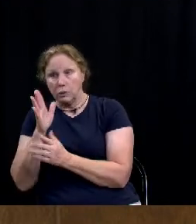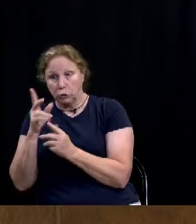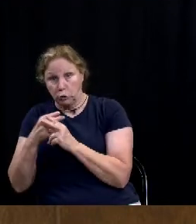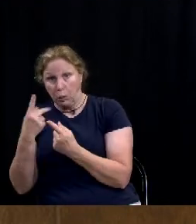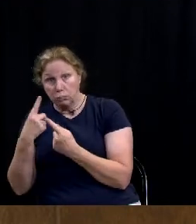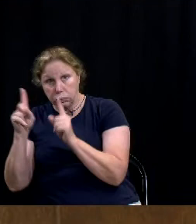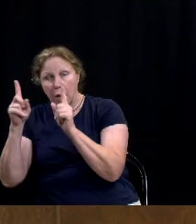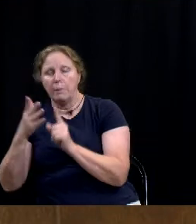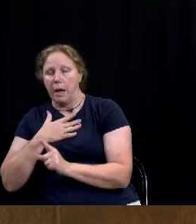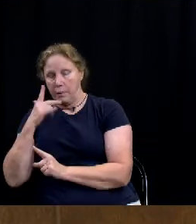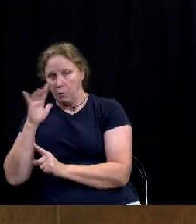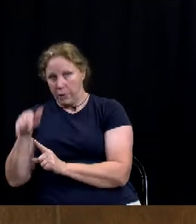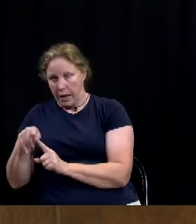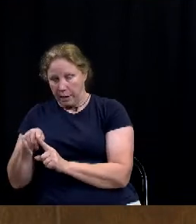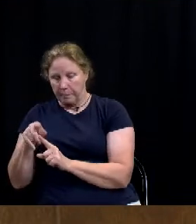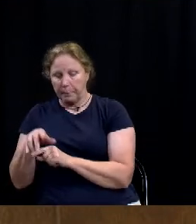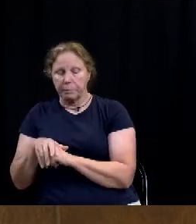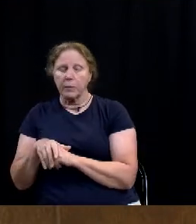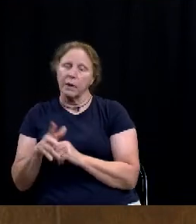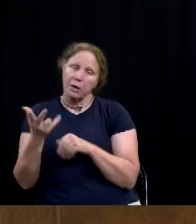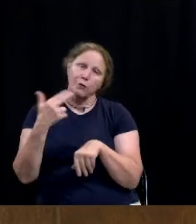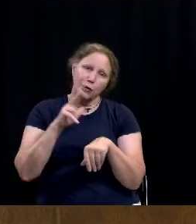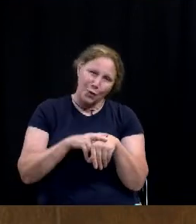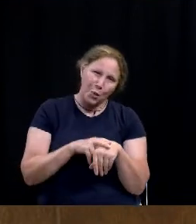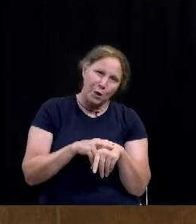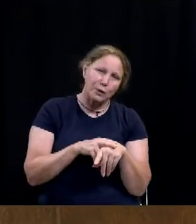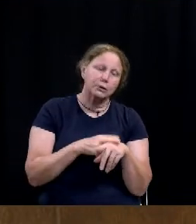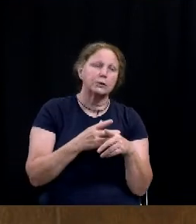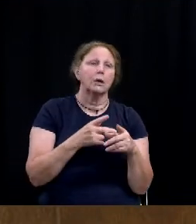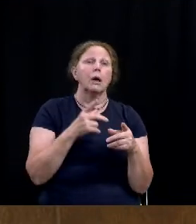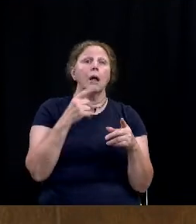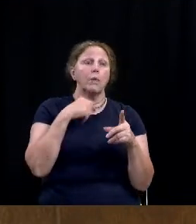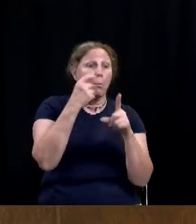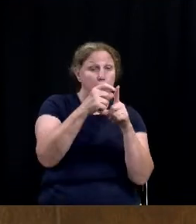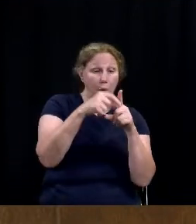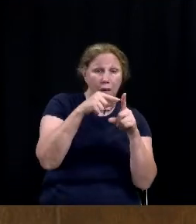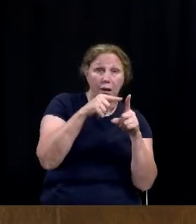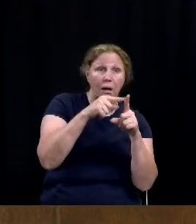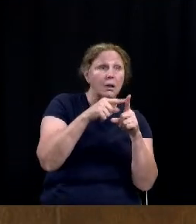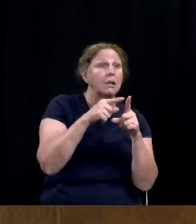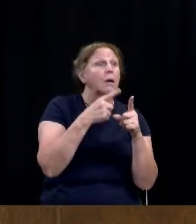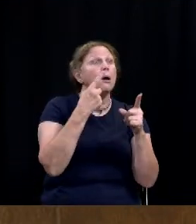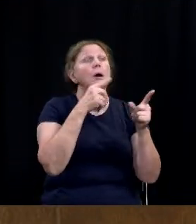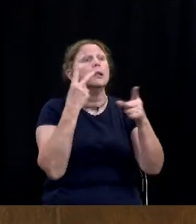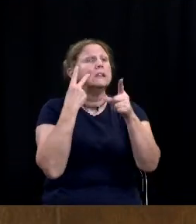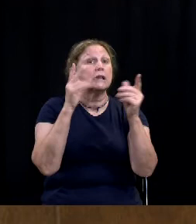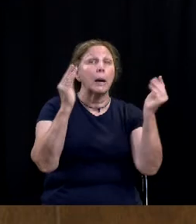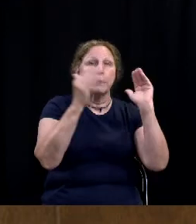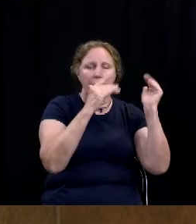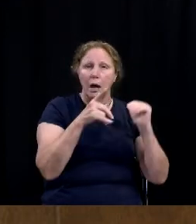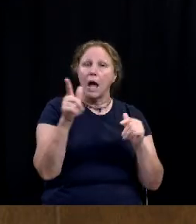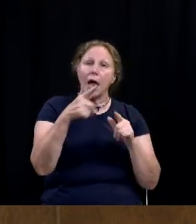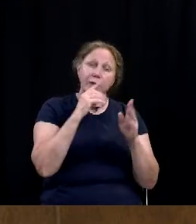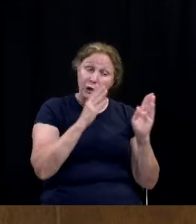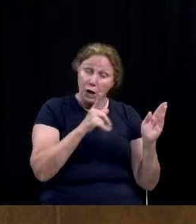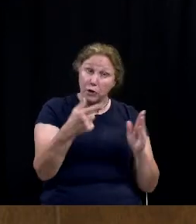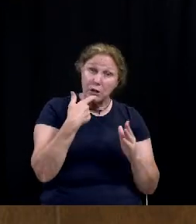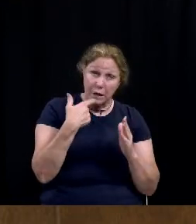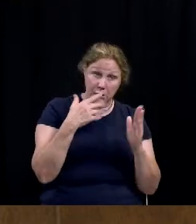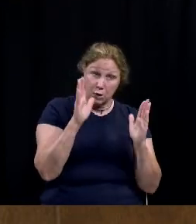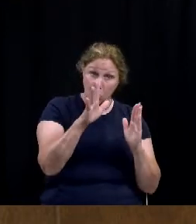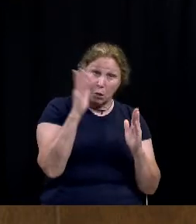grateful for that and then of course the ballistic information network all of these strategies that you outlined in your presentation